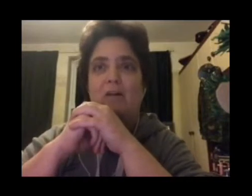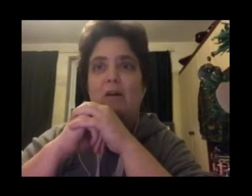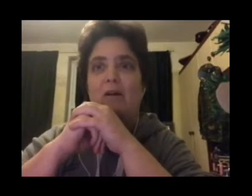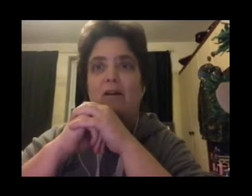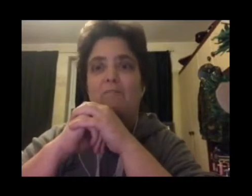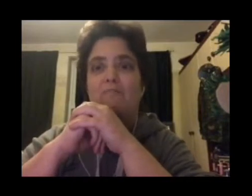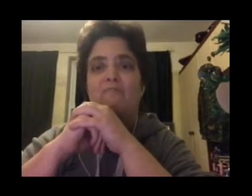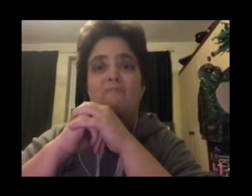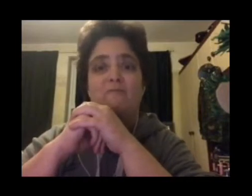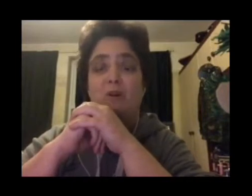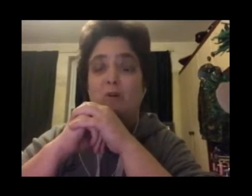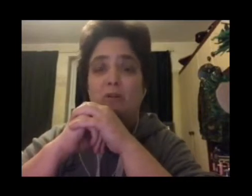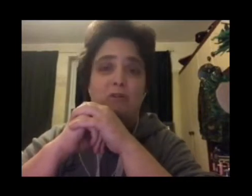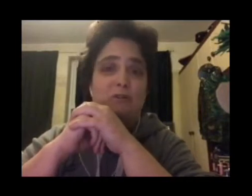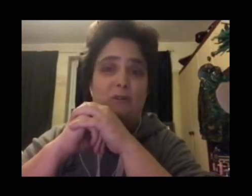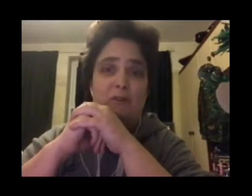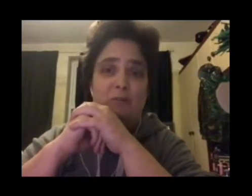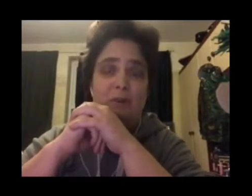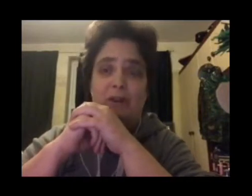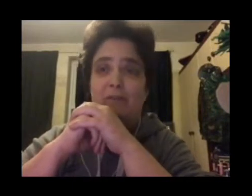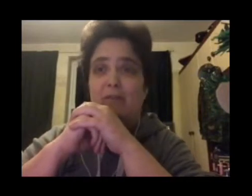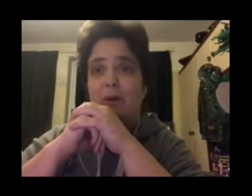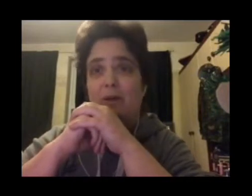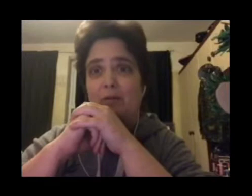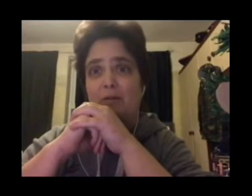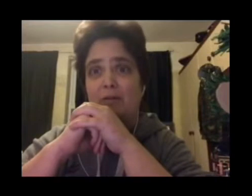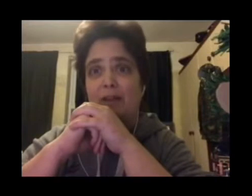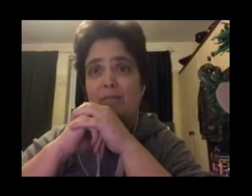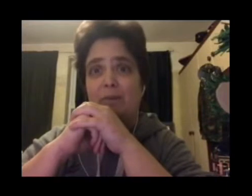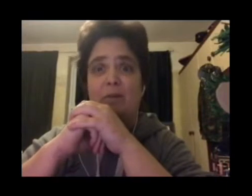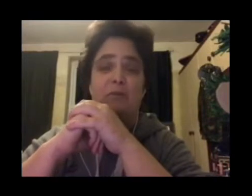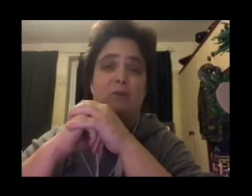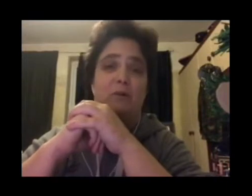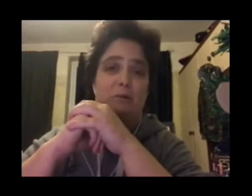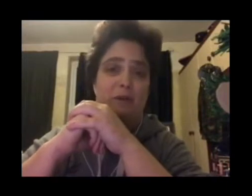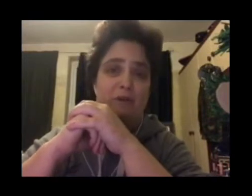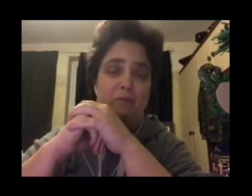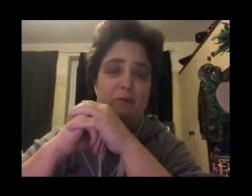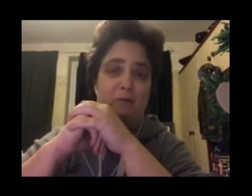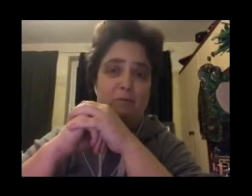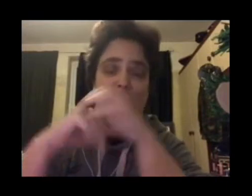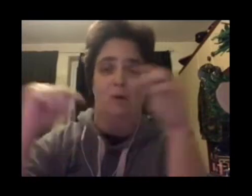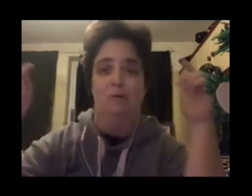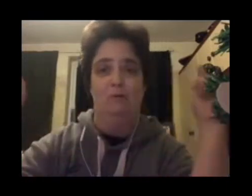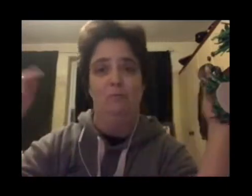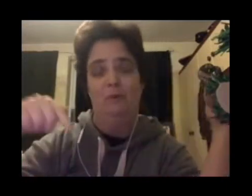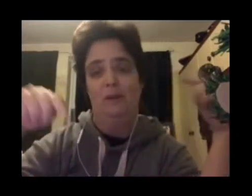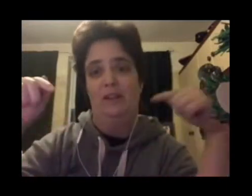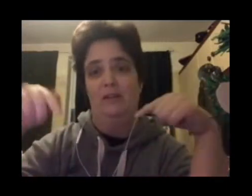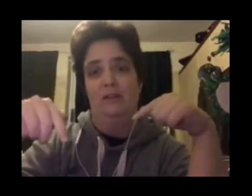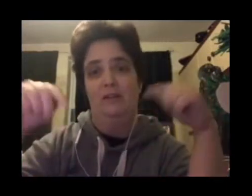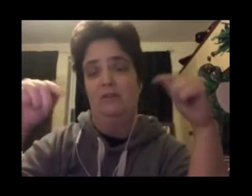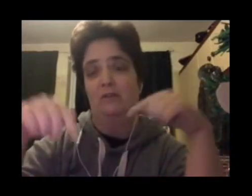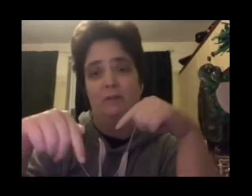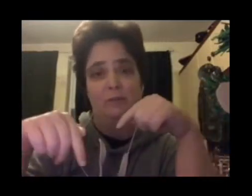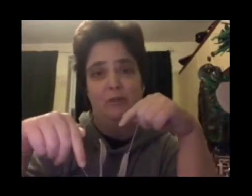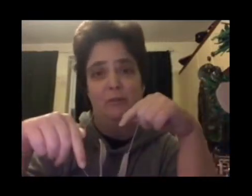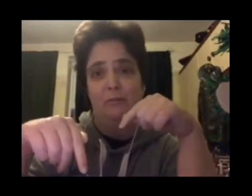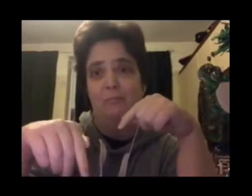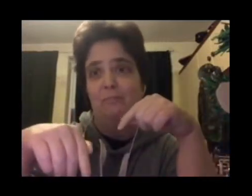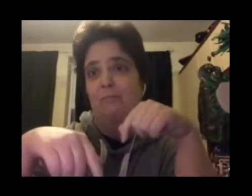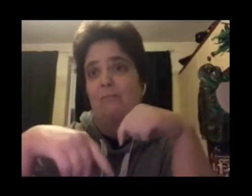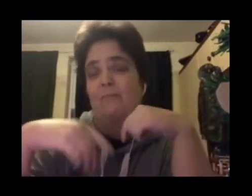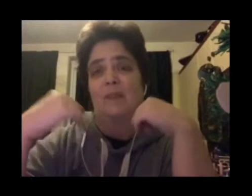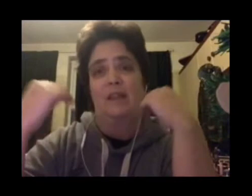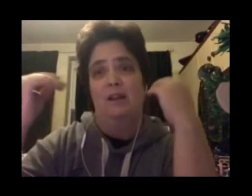Now I'm not going to try to pronounce this person's name because I know I'll get it wrong but I will put it in like the description